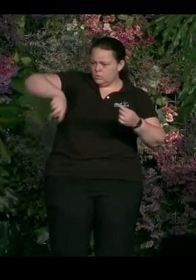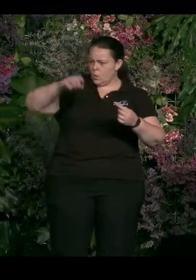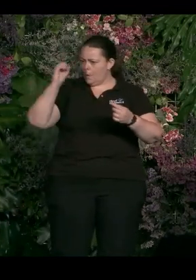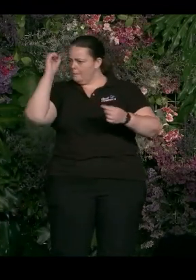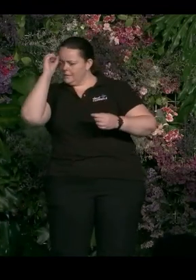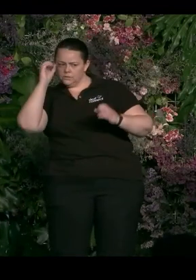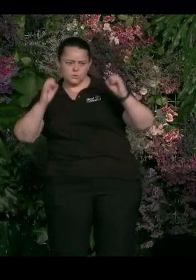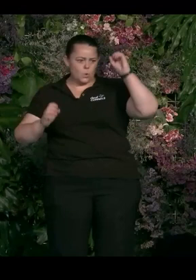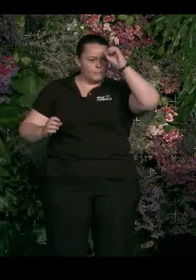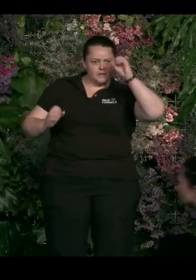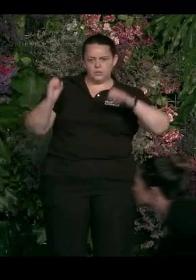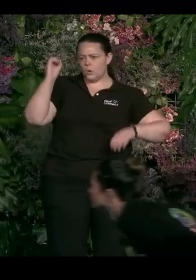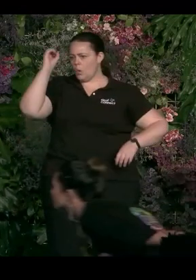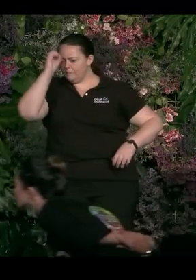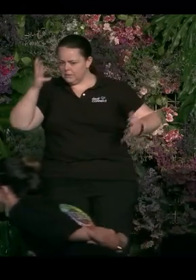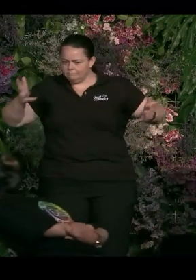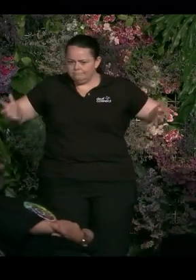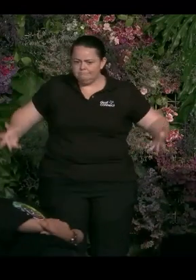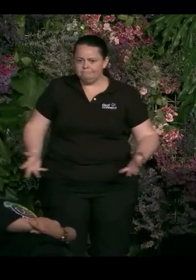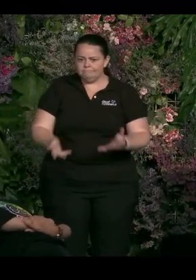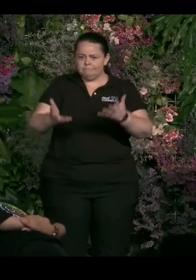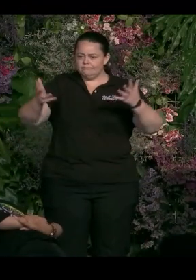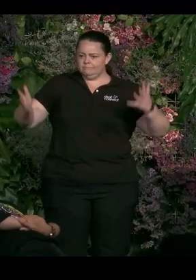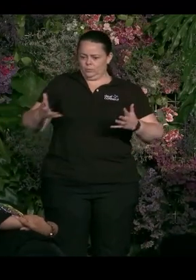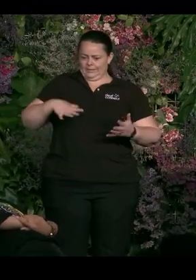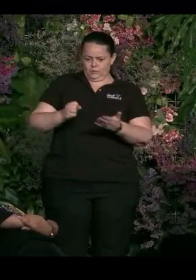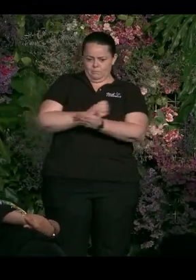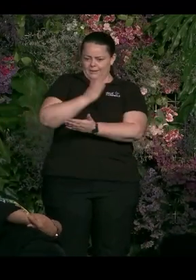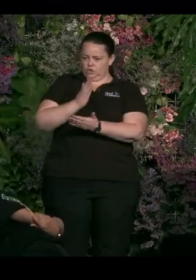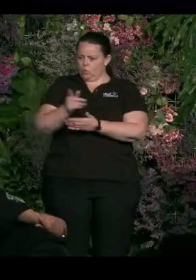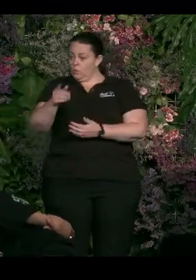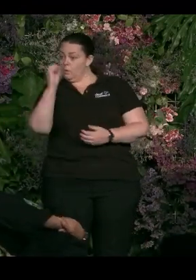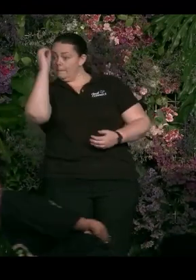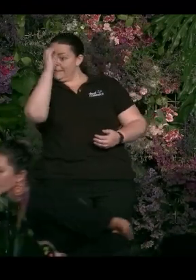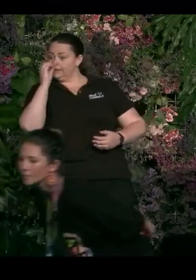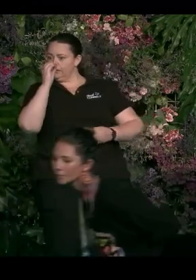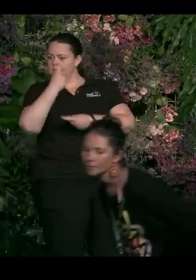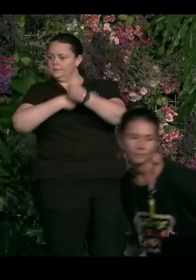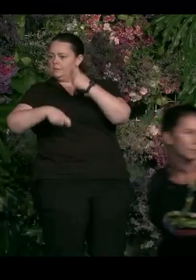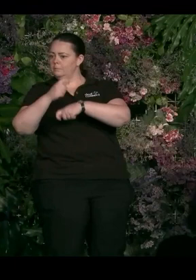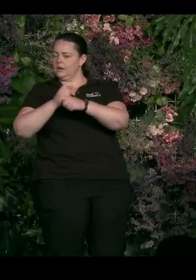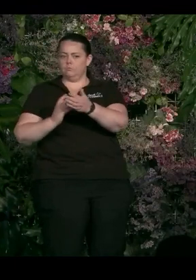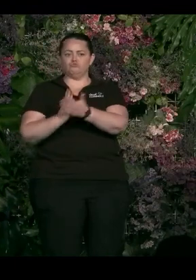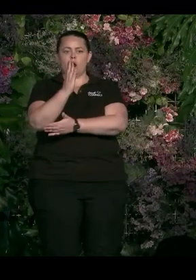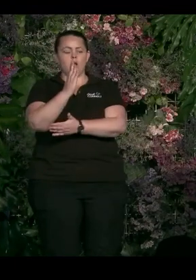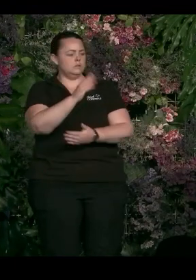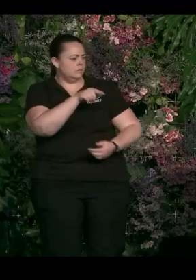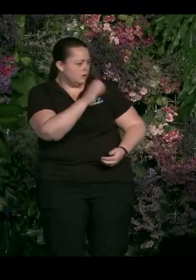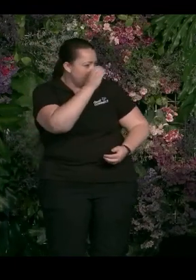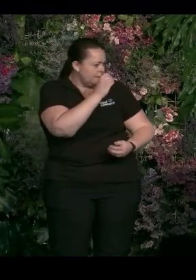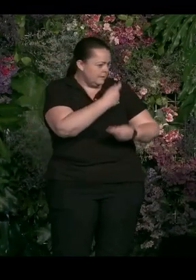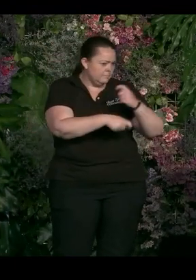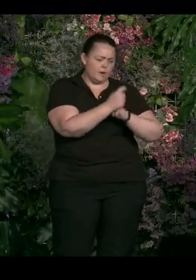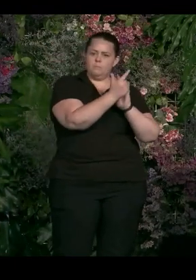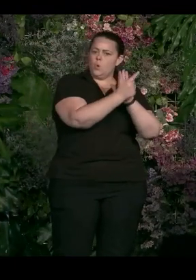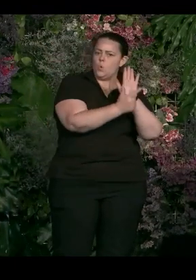in procedures, policies, rights, laws, because you need more than goodwill. You need something to